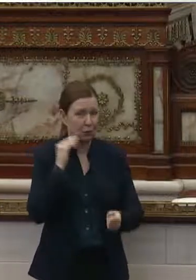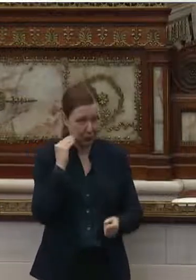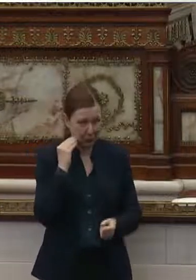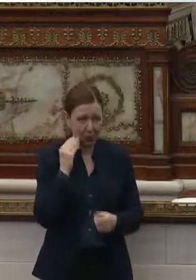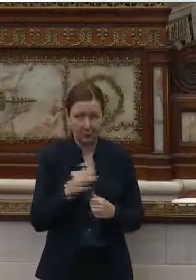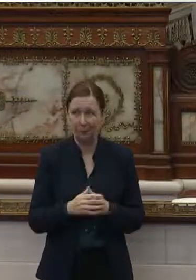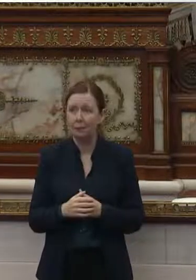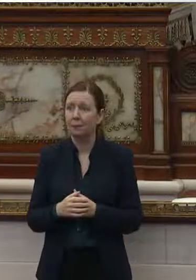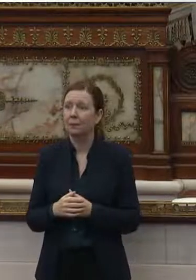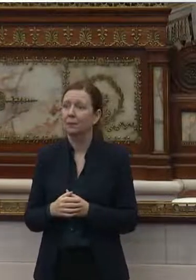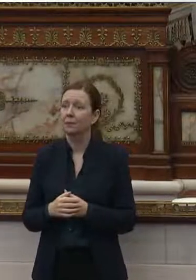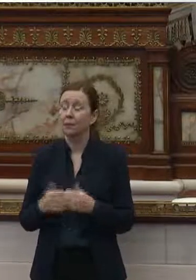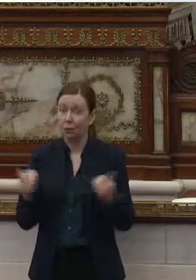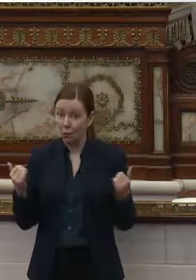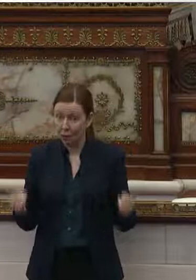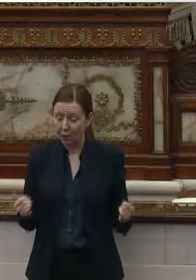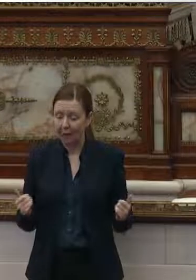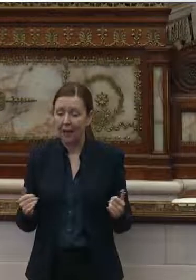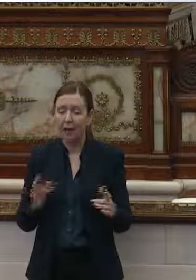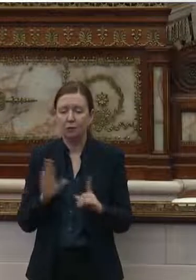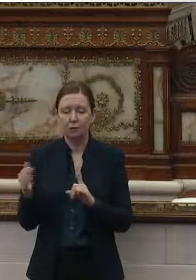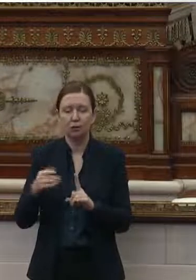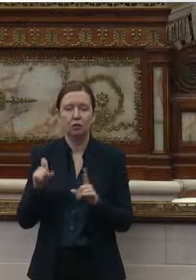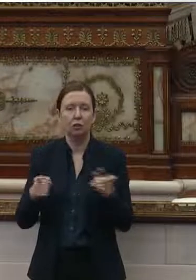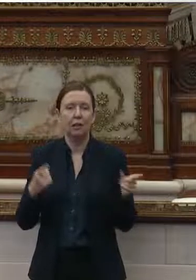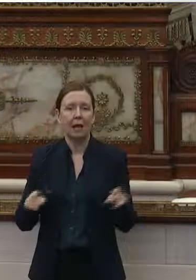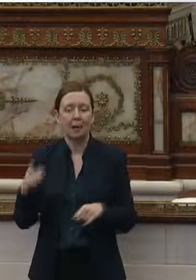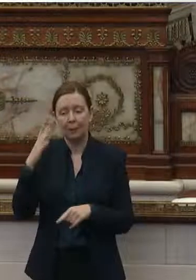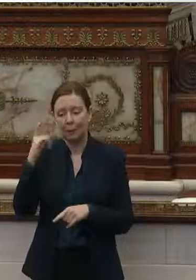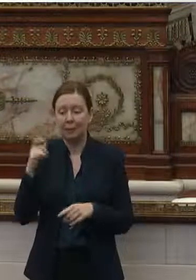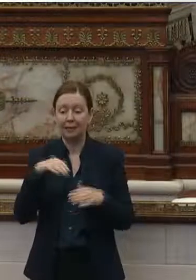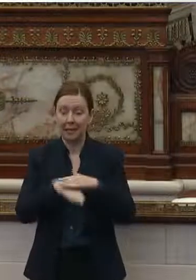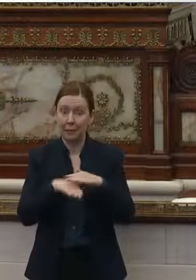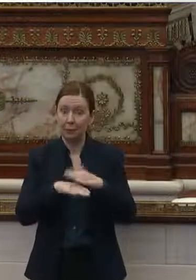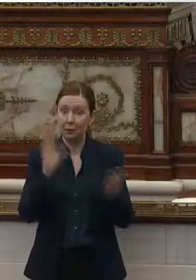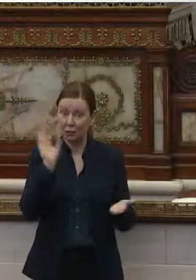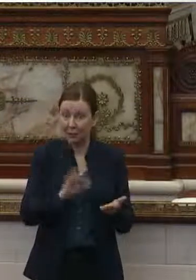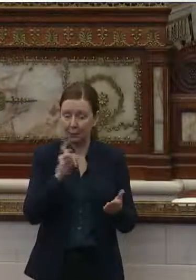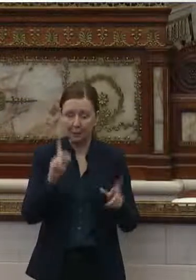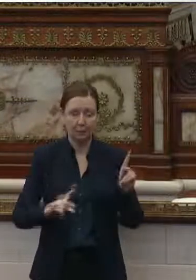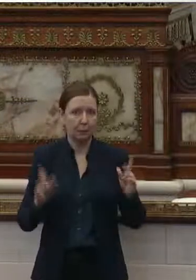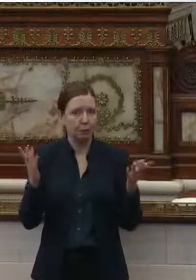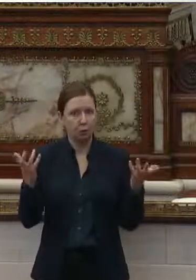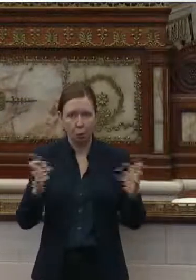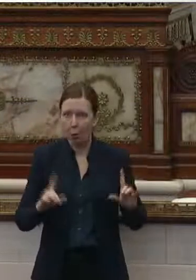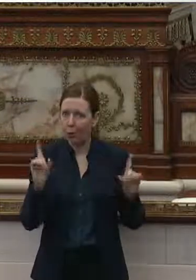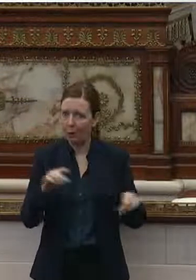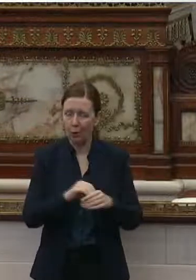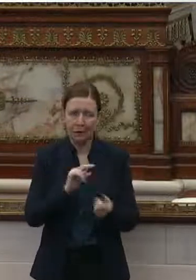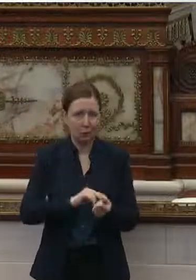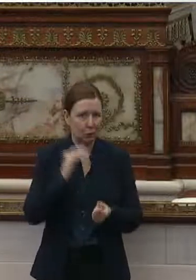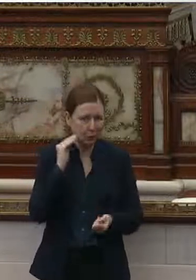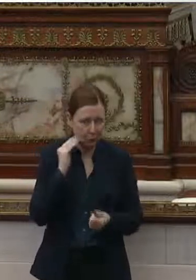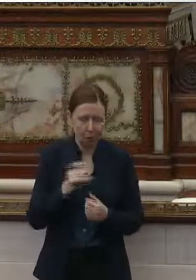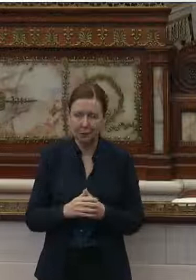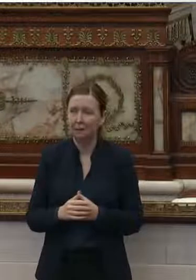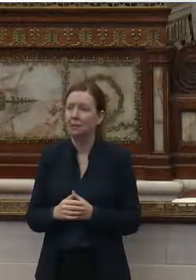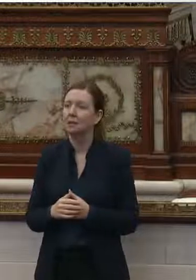48 hours. Right now, diversion should happen because admissions are down because people don't want to go into nursing homes.